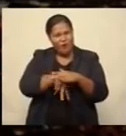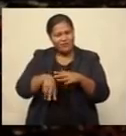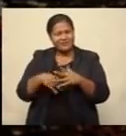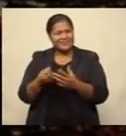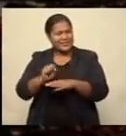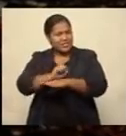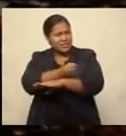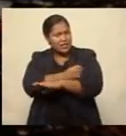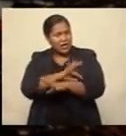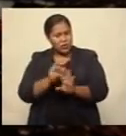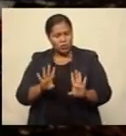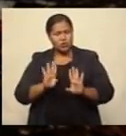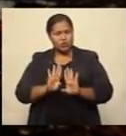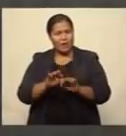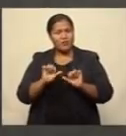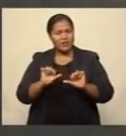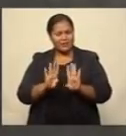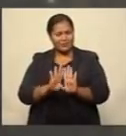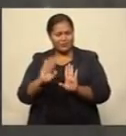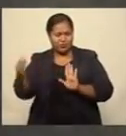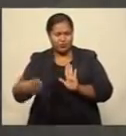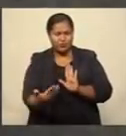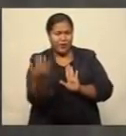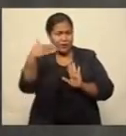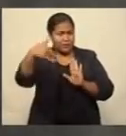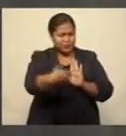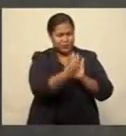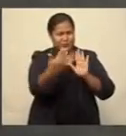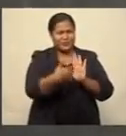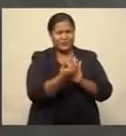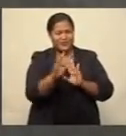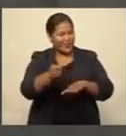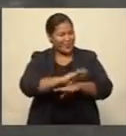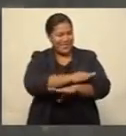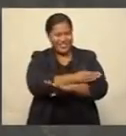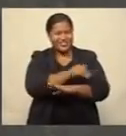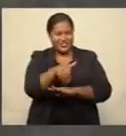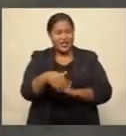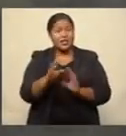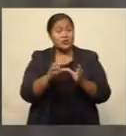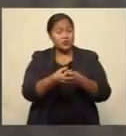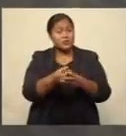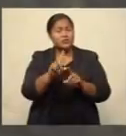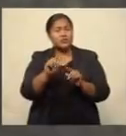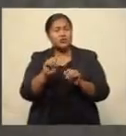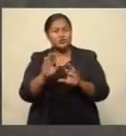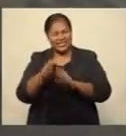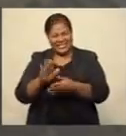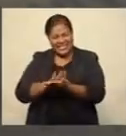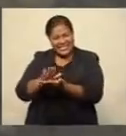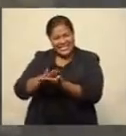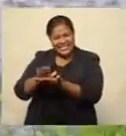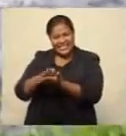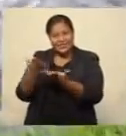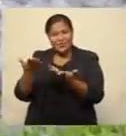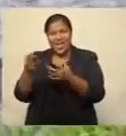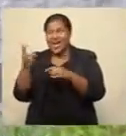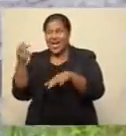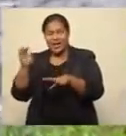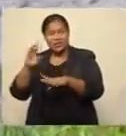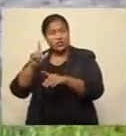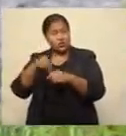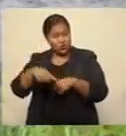cushion the impact of strong waves eating away at our shorelines. The group also engages in cleaning up campaigns along the Suva